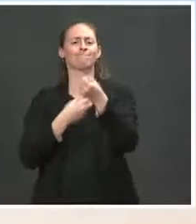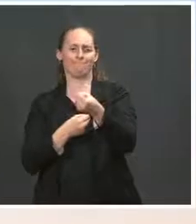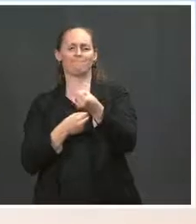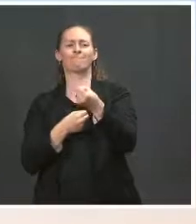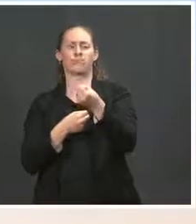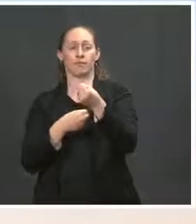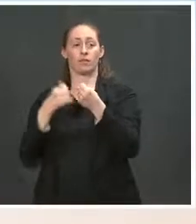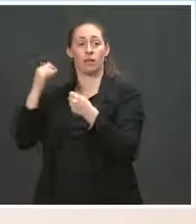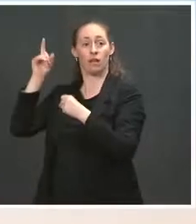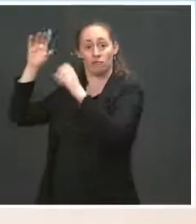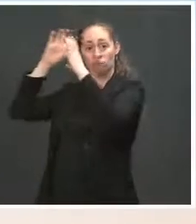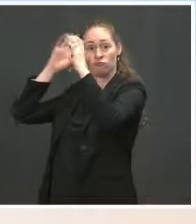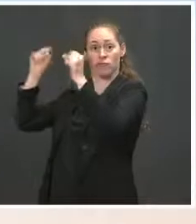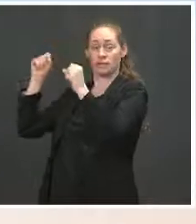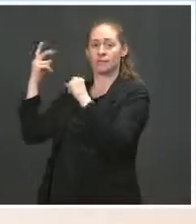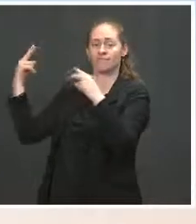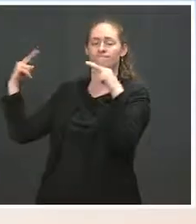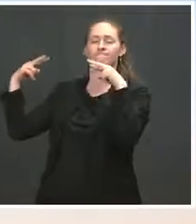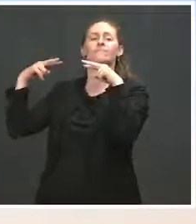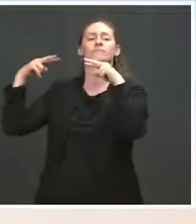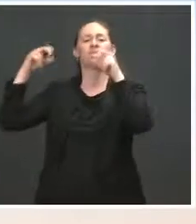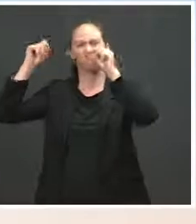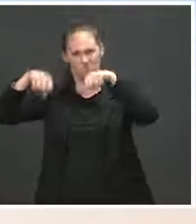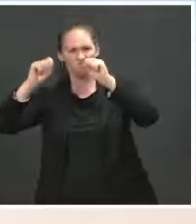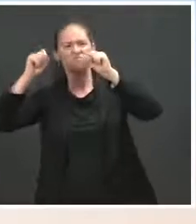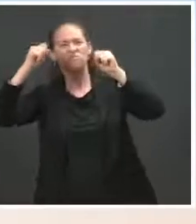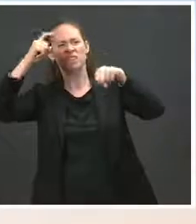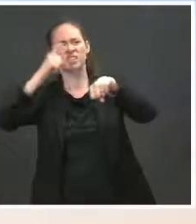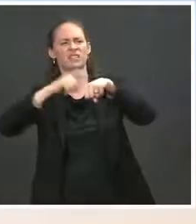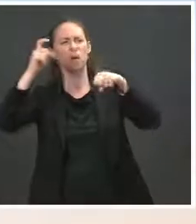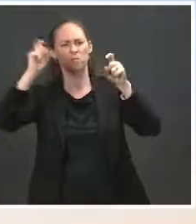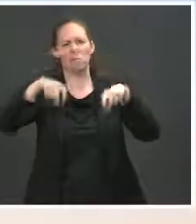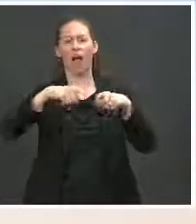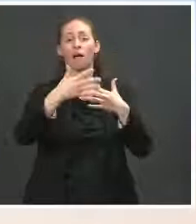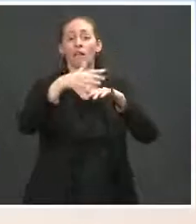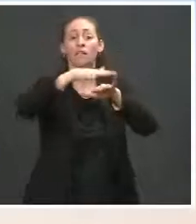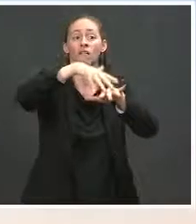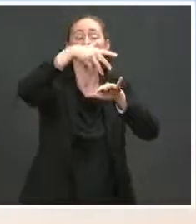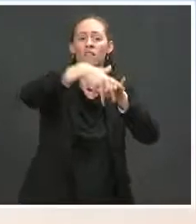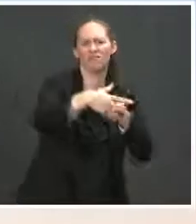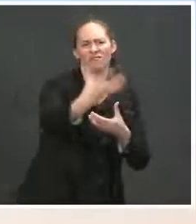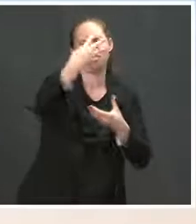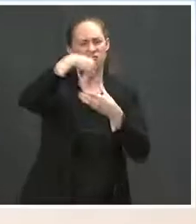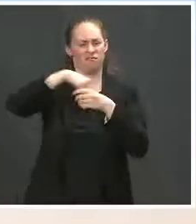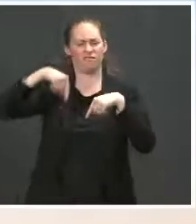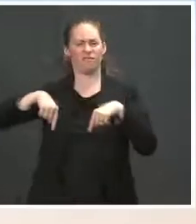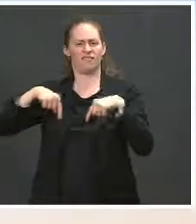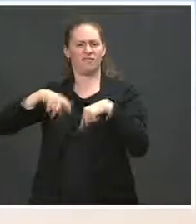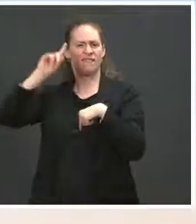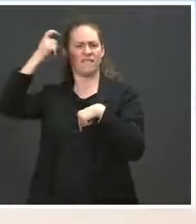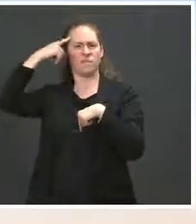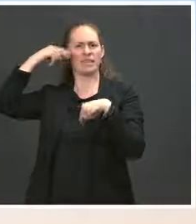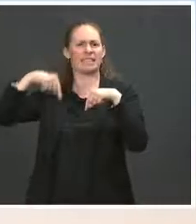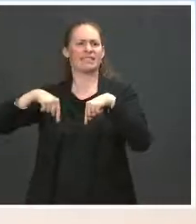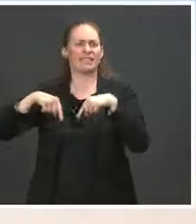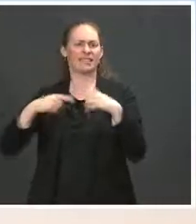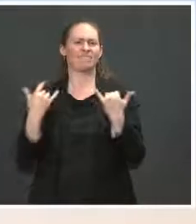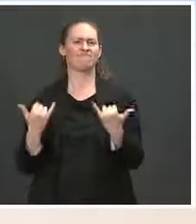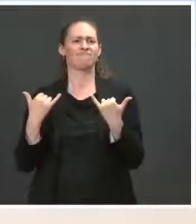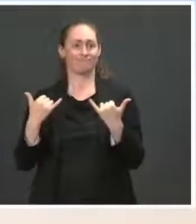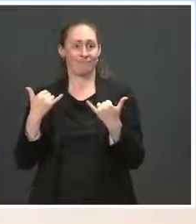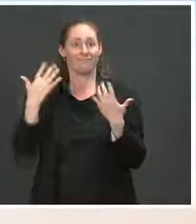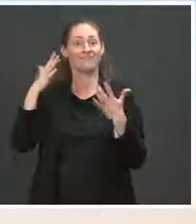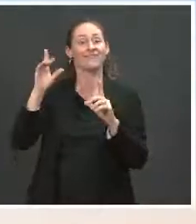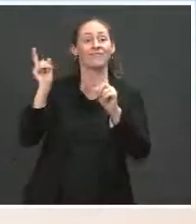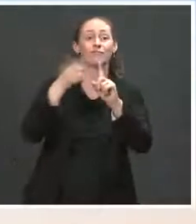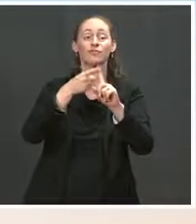engage tribal nations with an all of government approach. And one need look no further than the first lady's visit to the